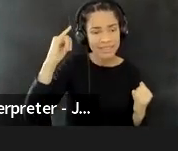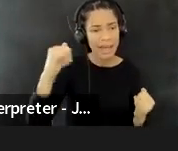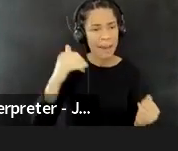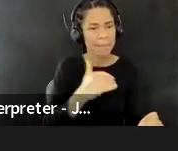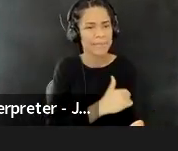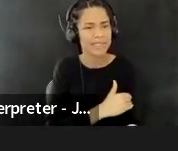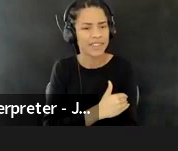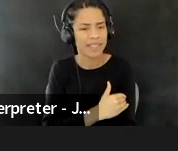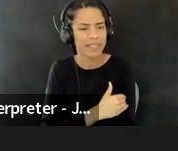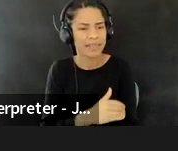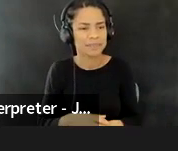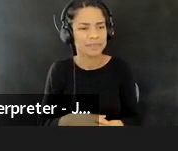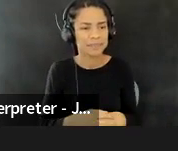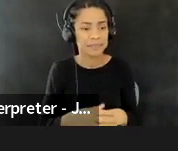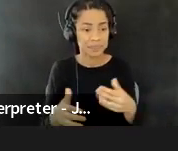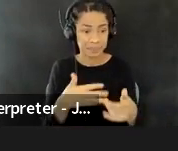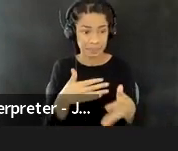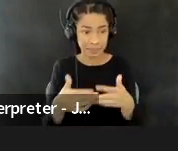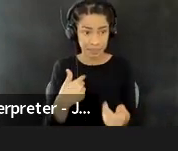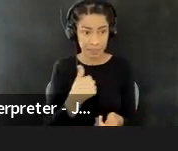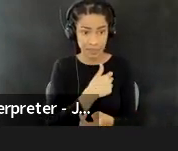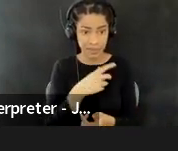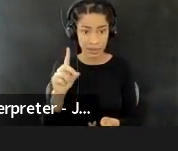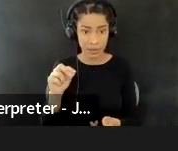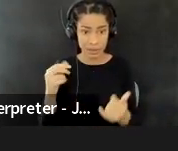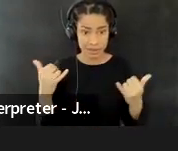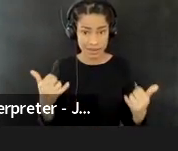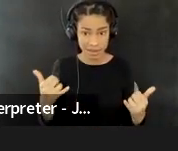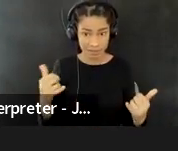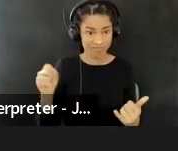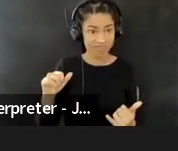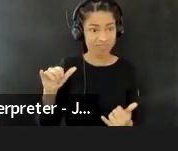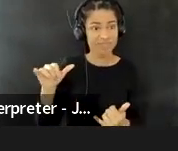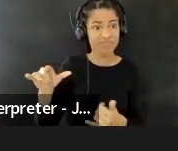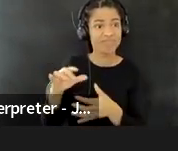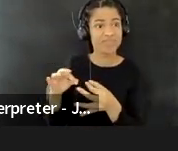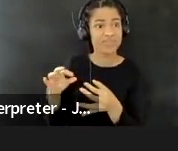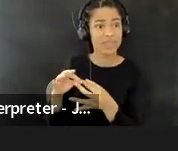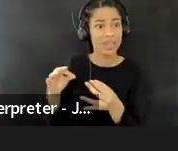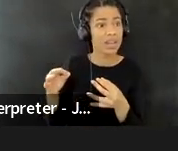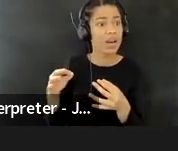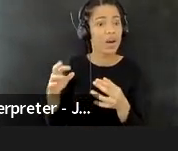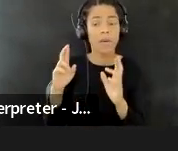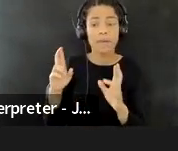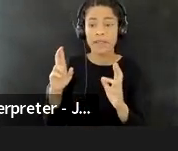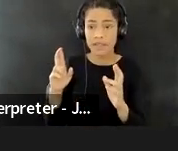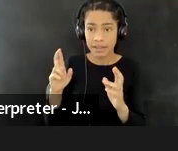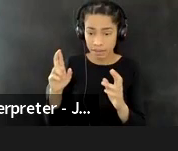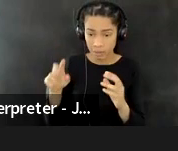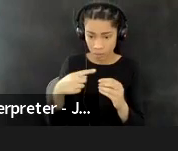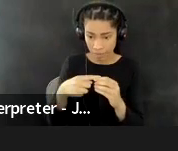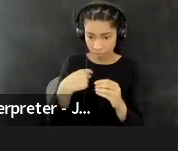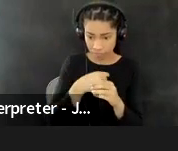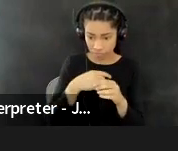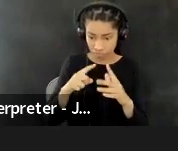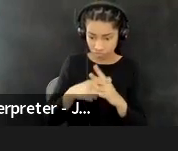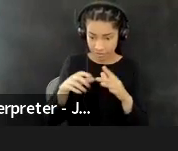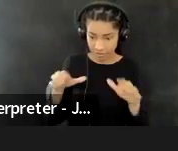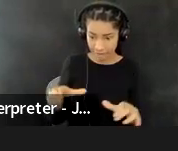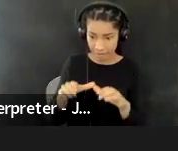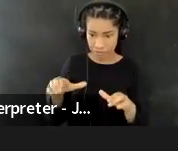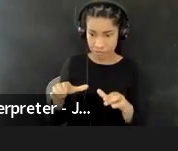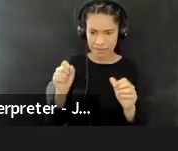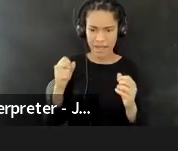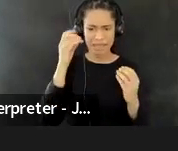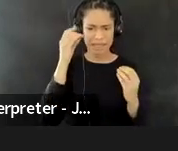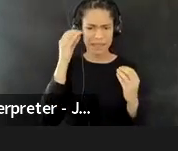you know, whatever action we take now, I think, yeah, to Emily's point, and hopefully by the time we're done with that action, we can think of a next step that we couldn't have even have imagined before